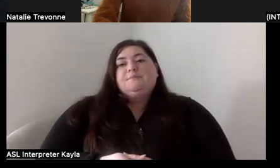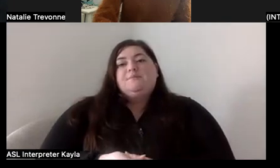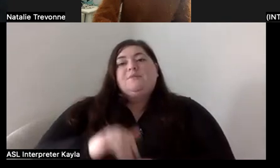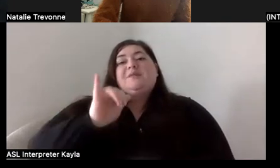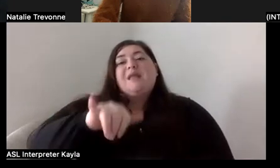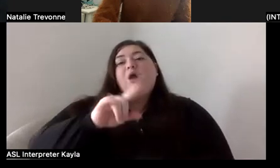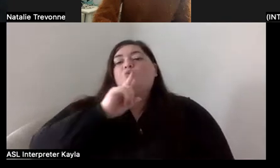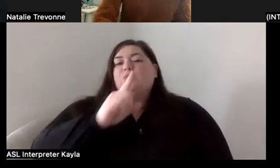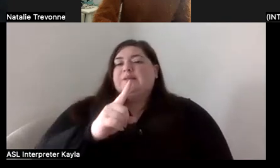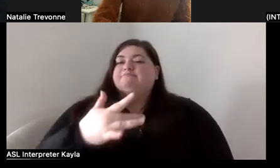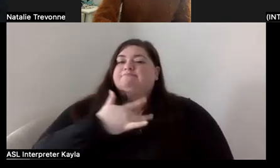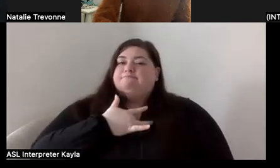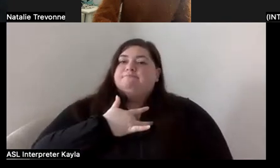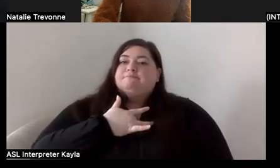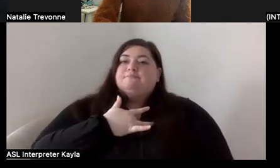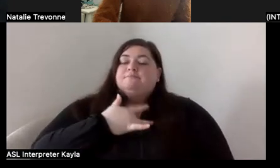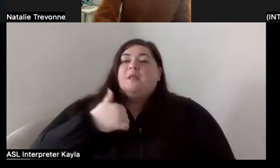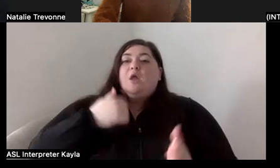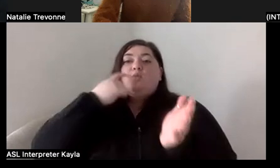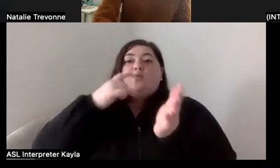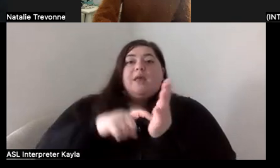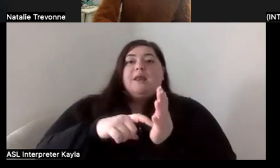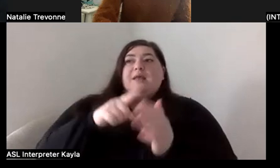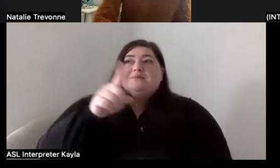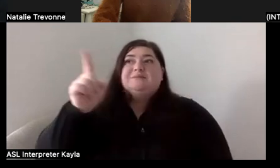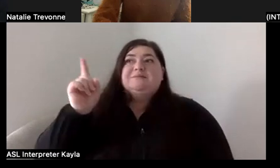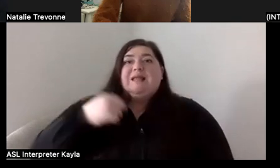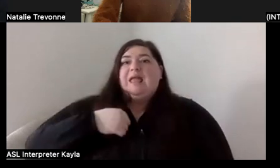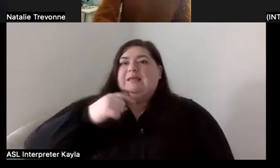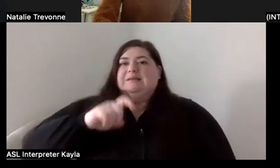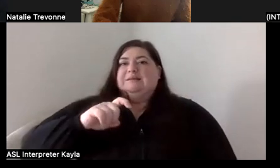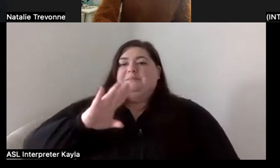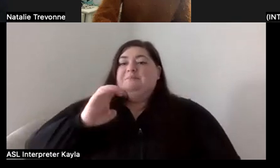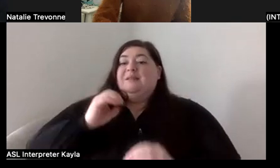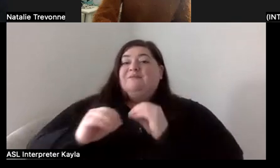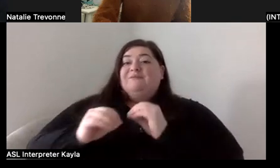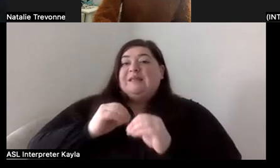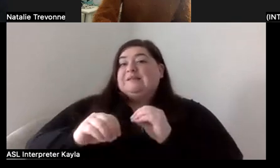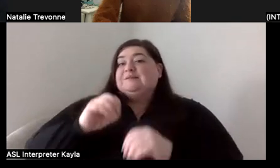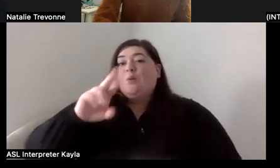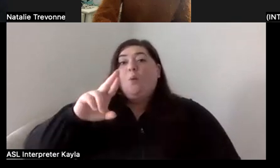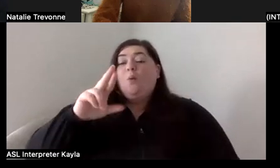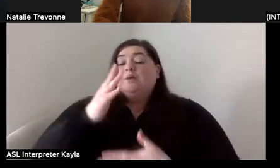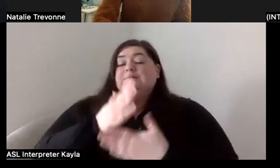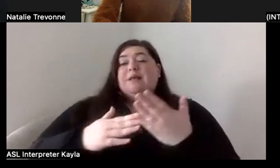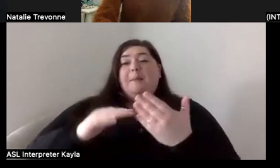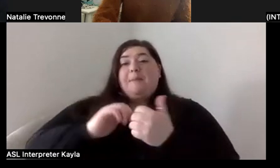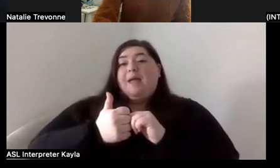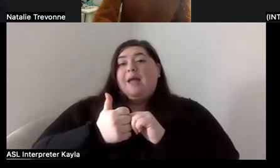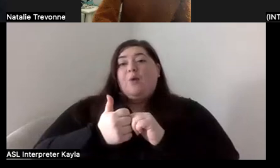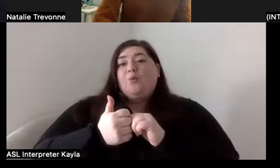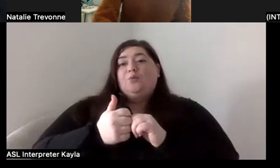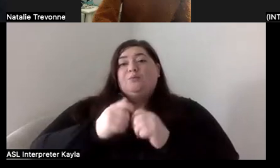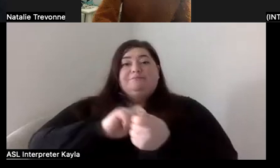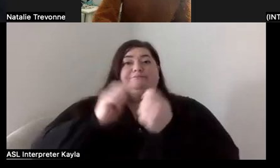home. And I recognize that while in their eyes, I needed to be fixed or eradicated or somehow not be